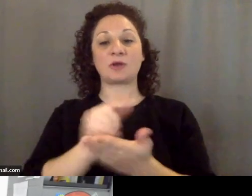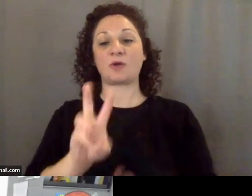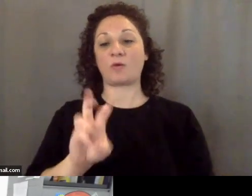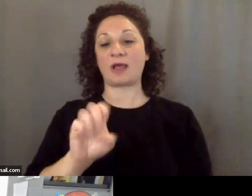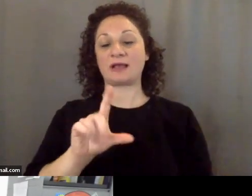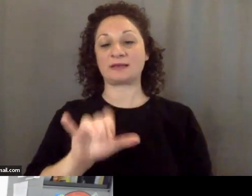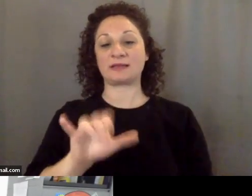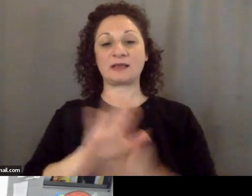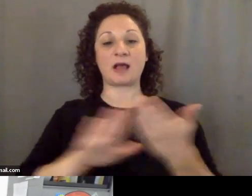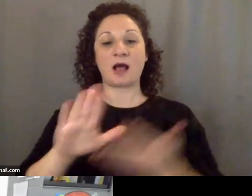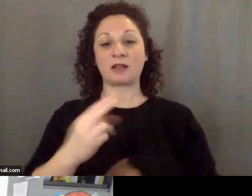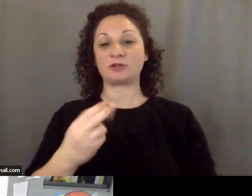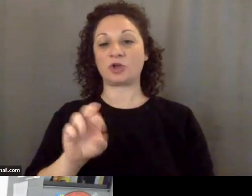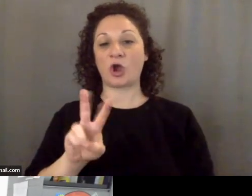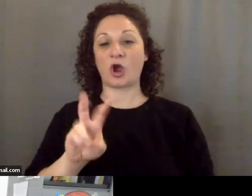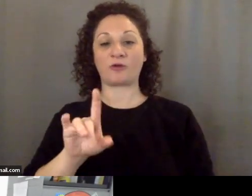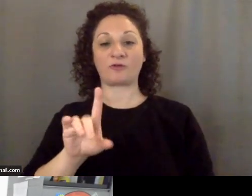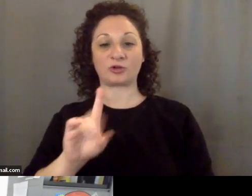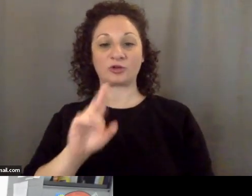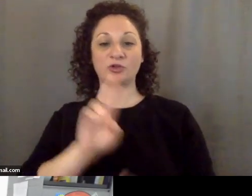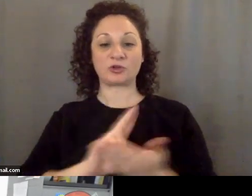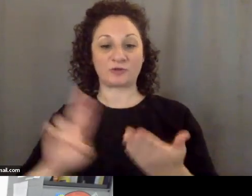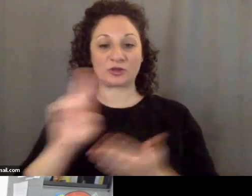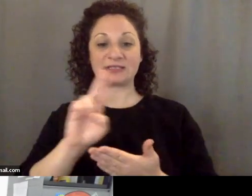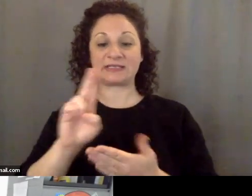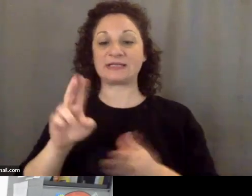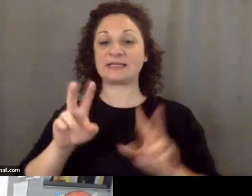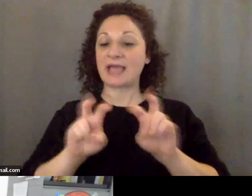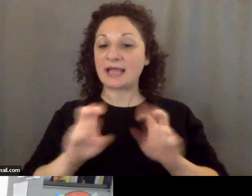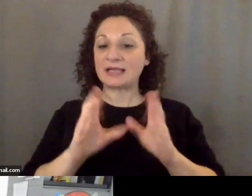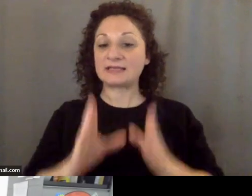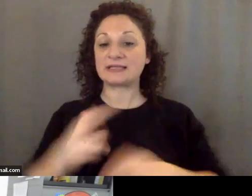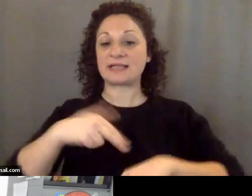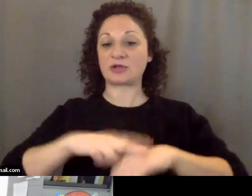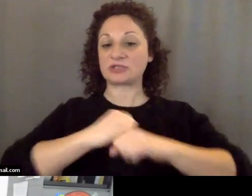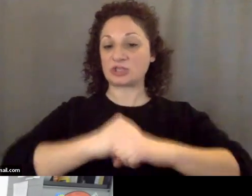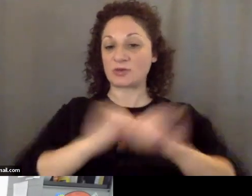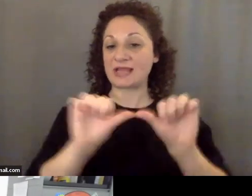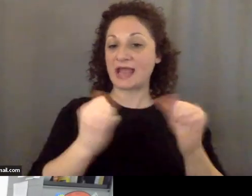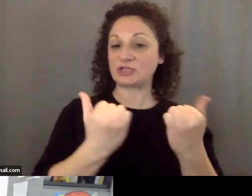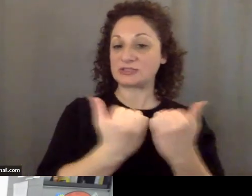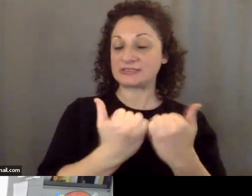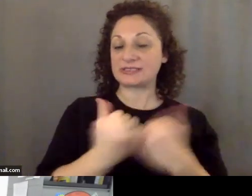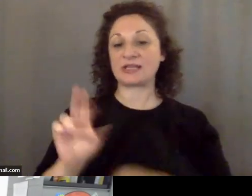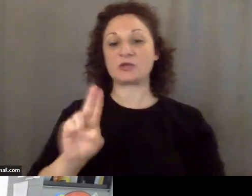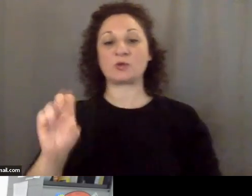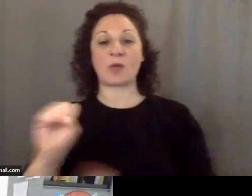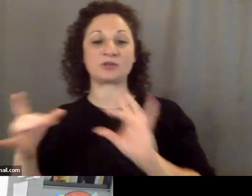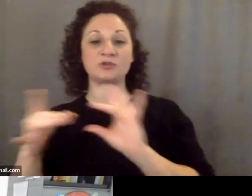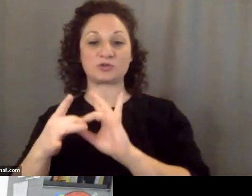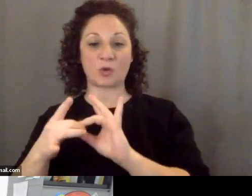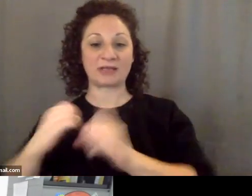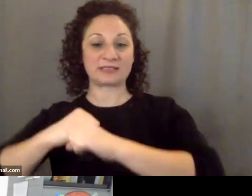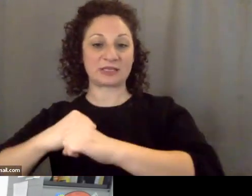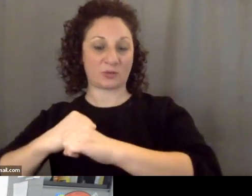University, she has lectured to analysts at the National Security Agency, as well as to the U.S. Joint Security Operations